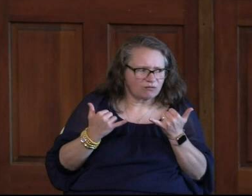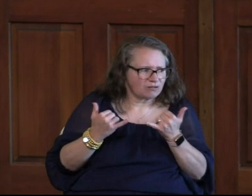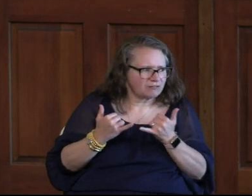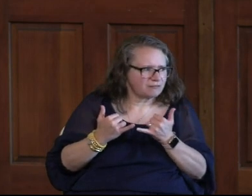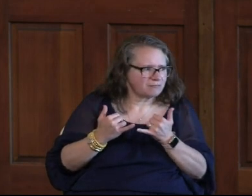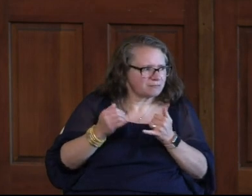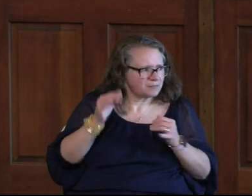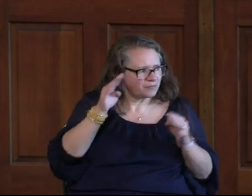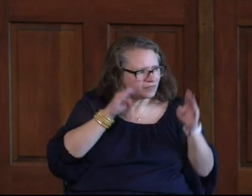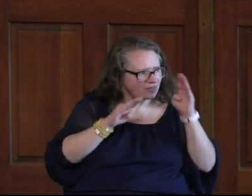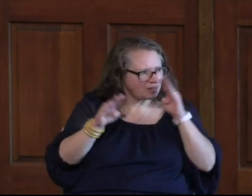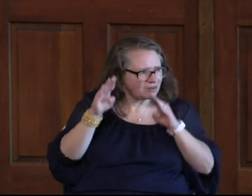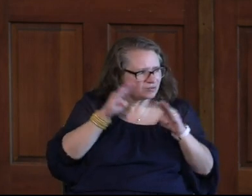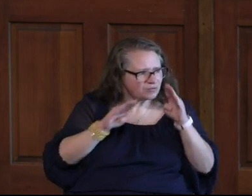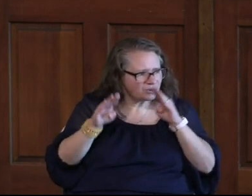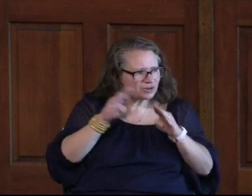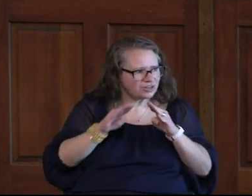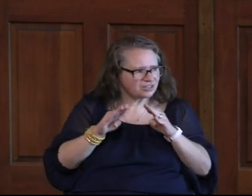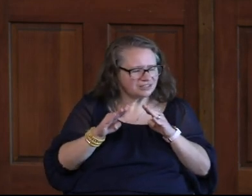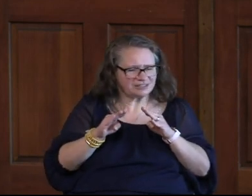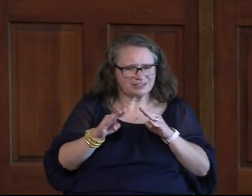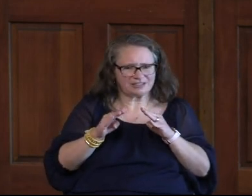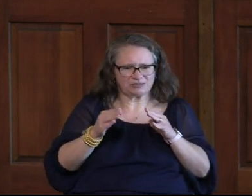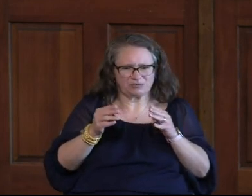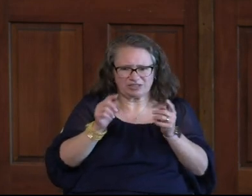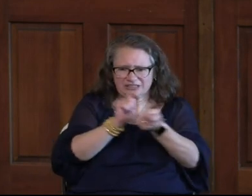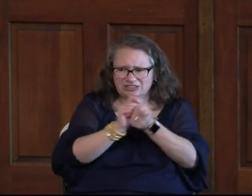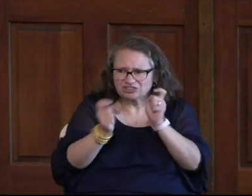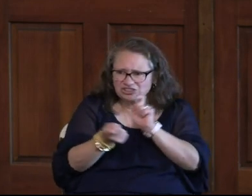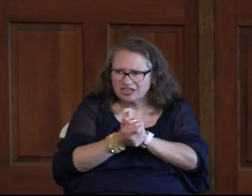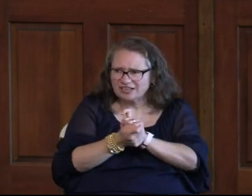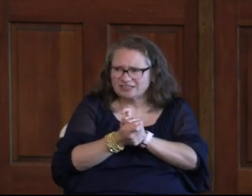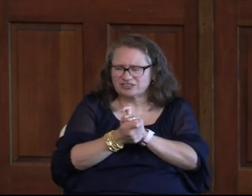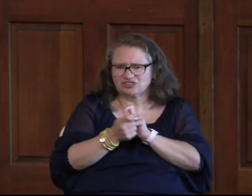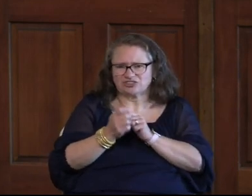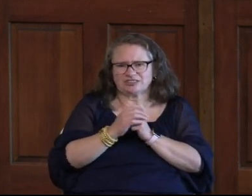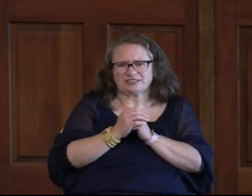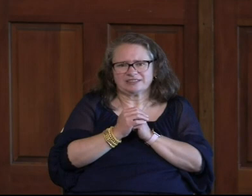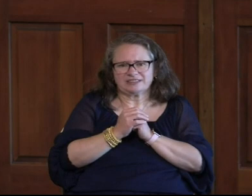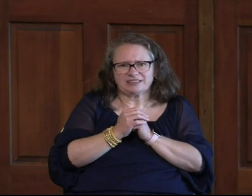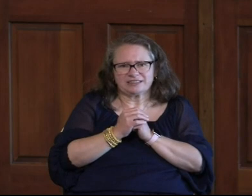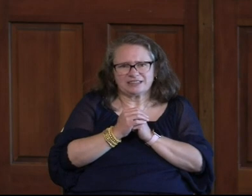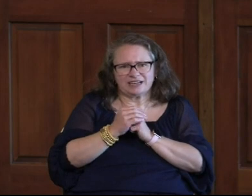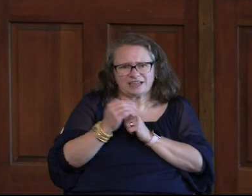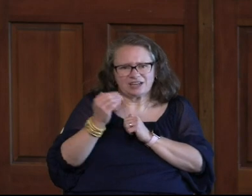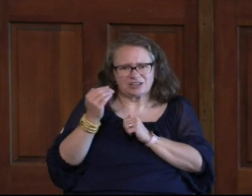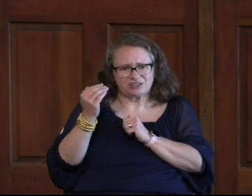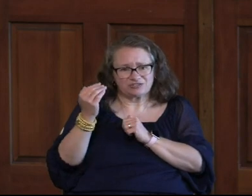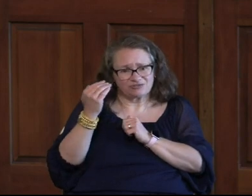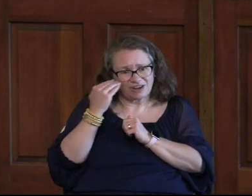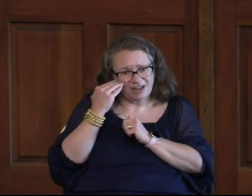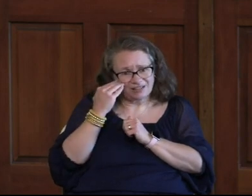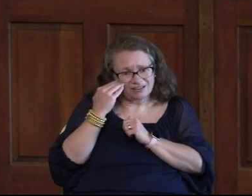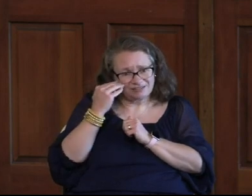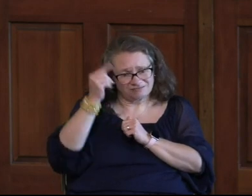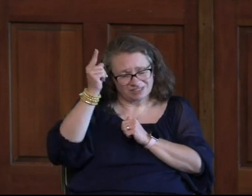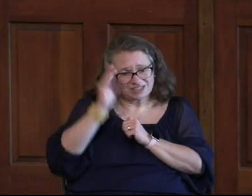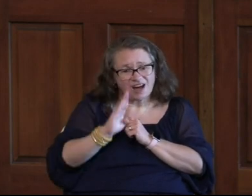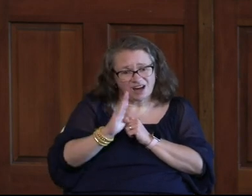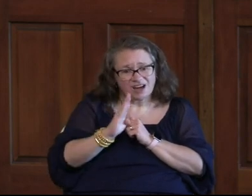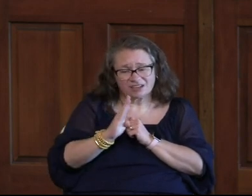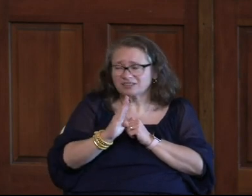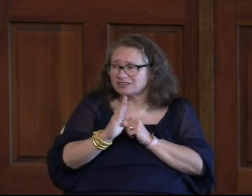He Was Worried He Was Worried Is This Ever Going To Change And The Reality Is This God